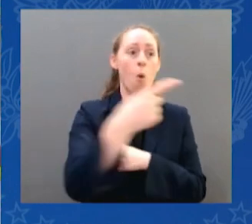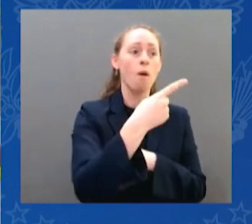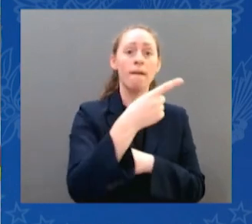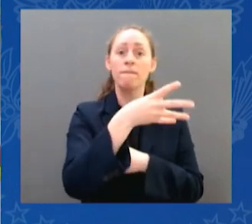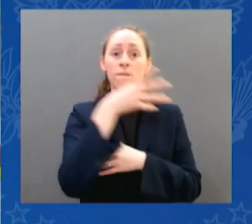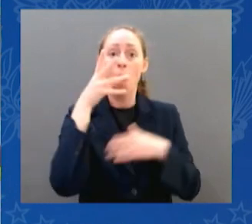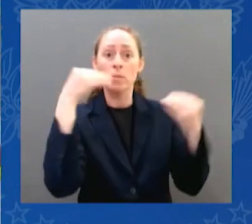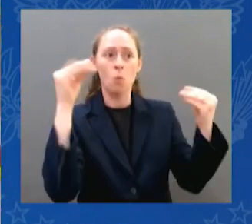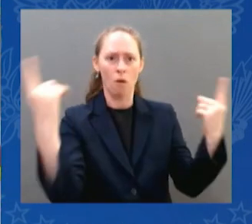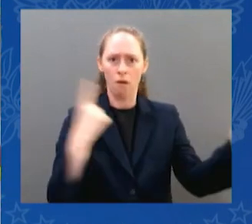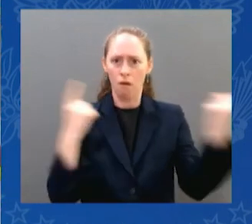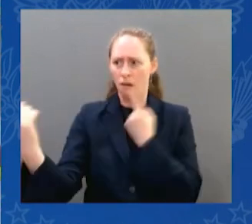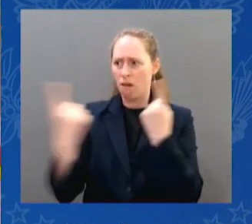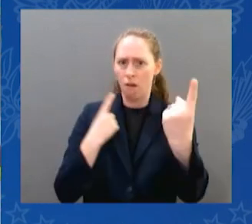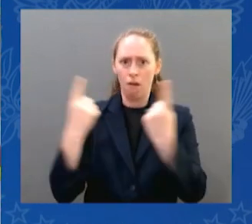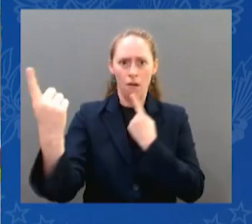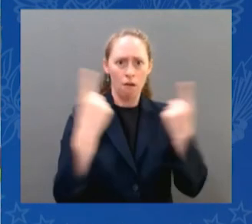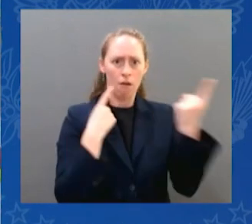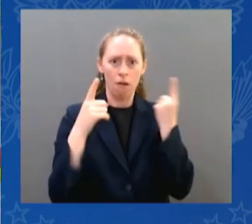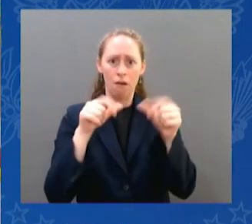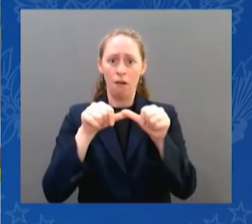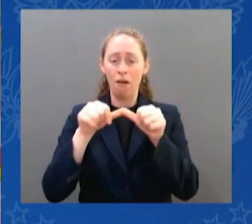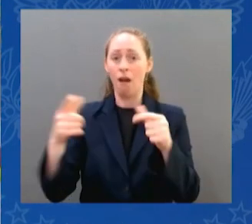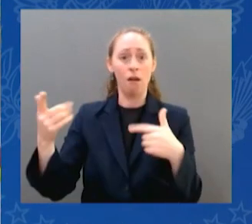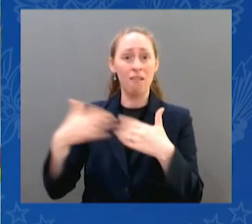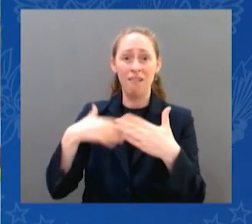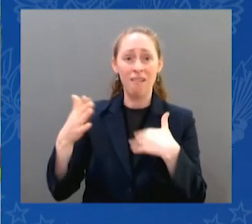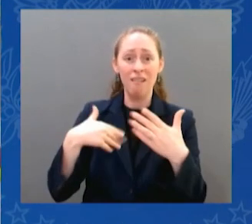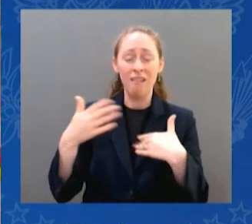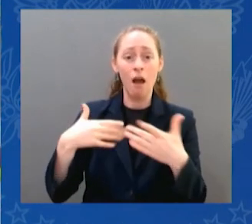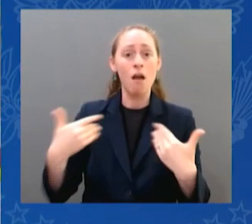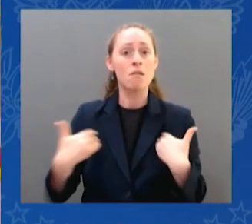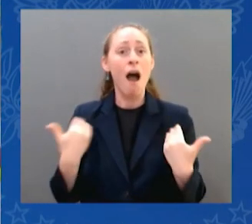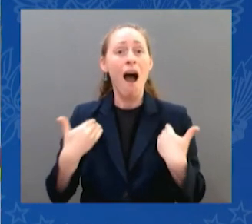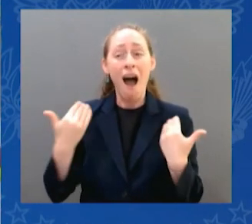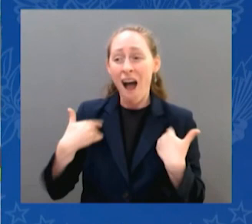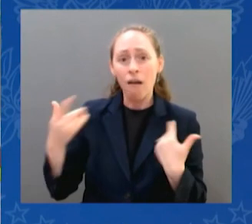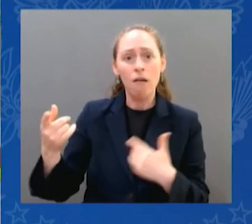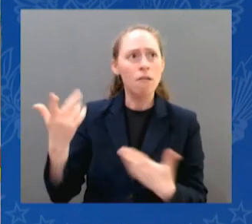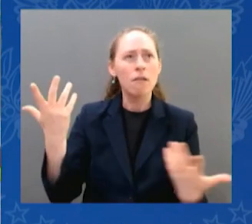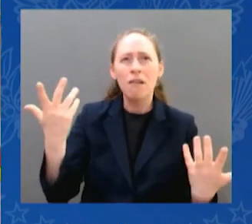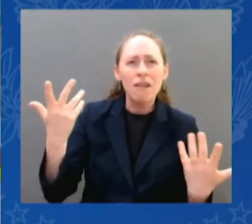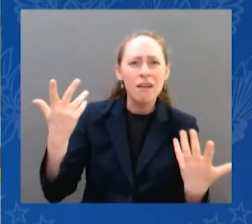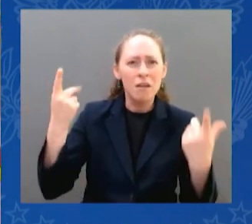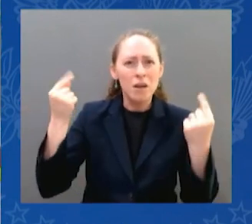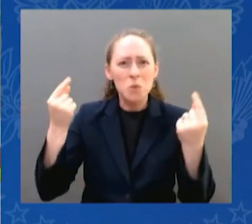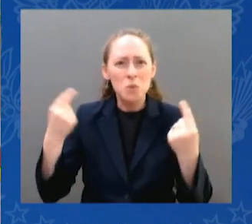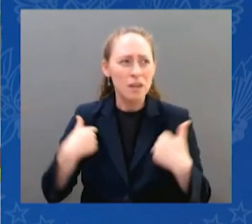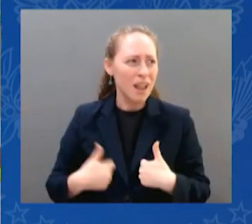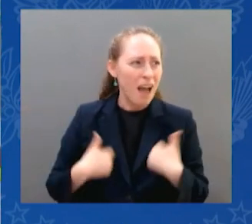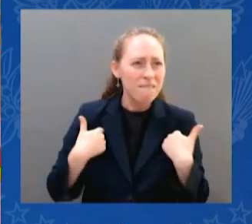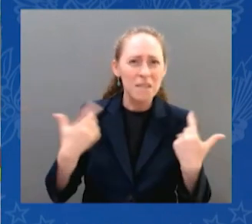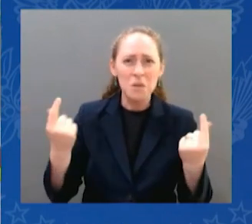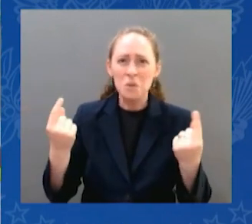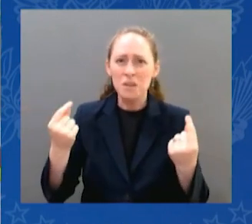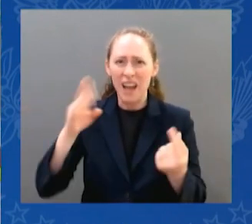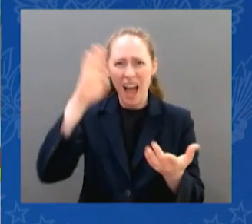coming up and putting their arms around my neck and sobbing. So there is such stress out there. So we,